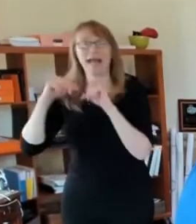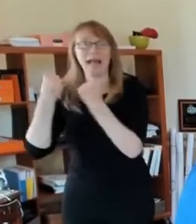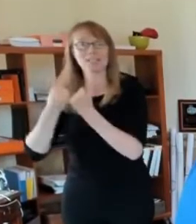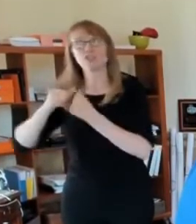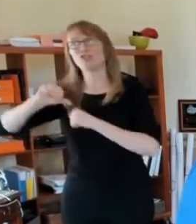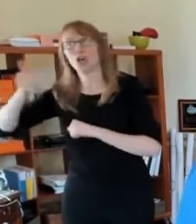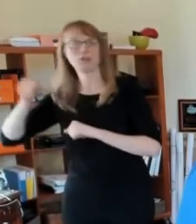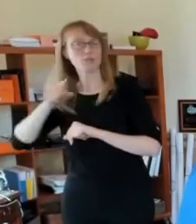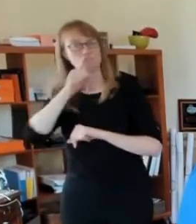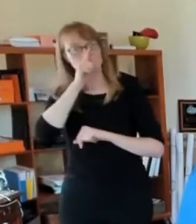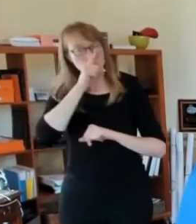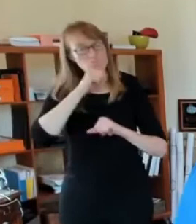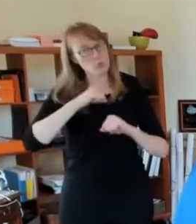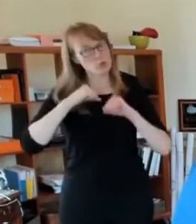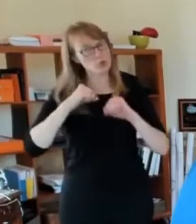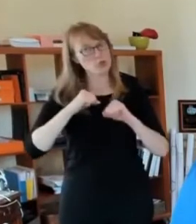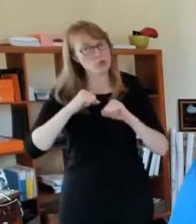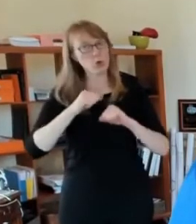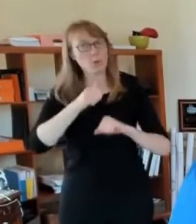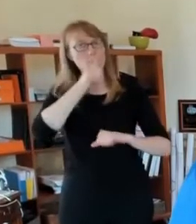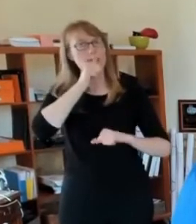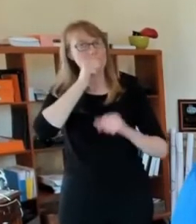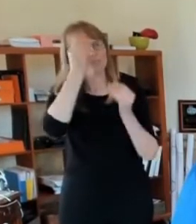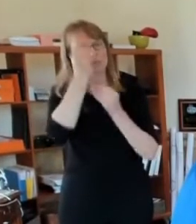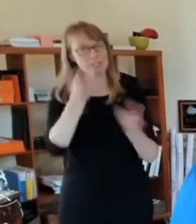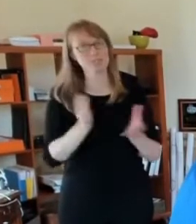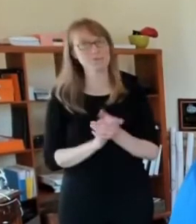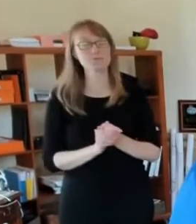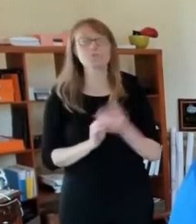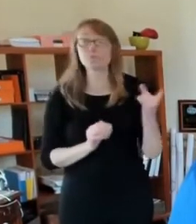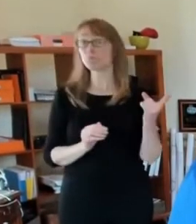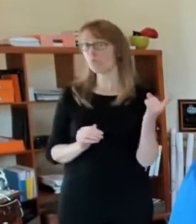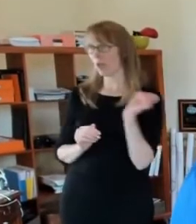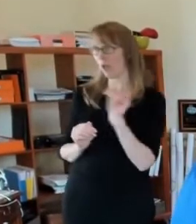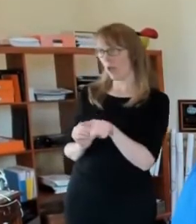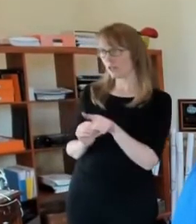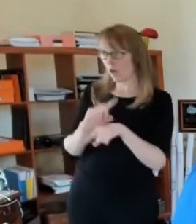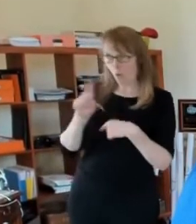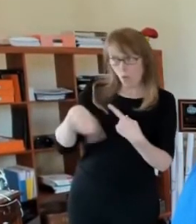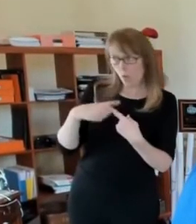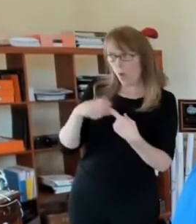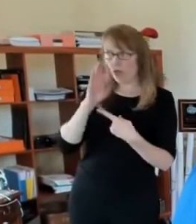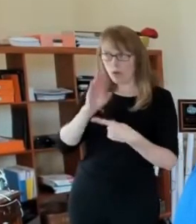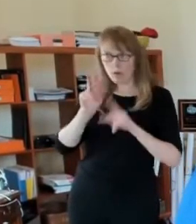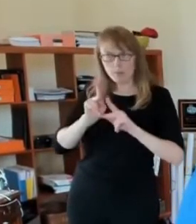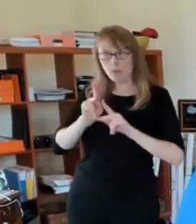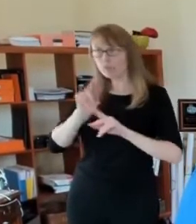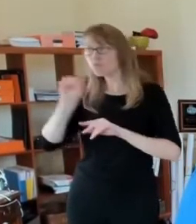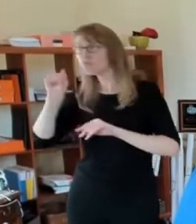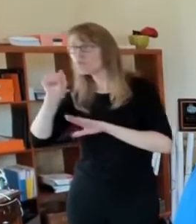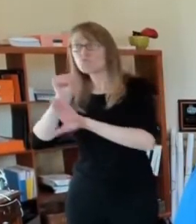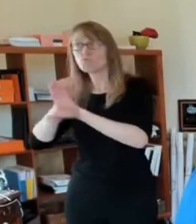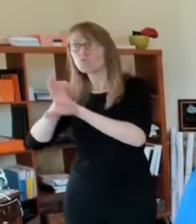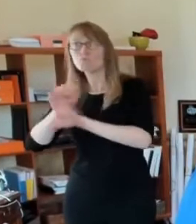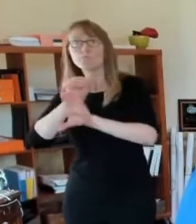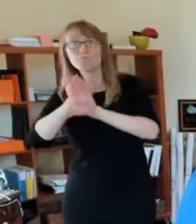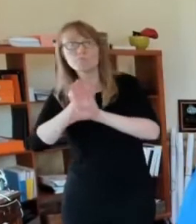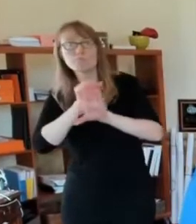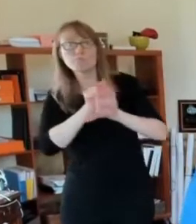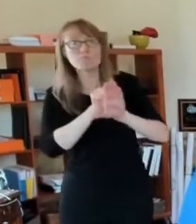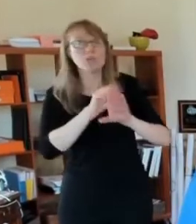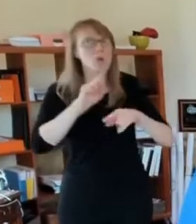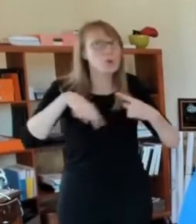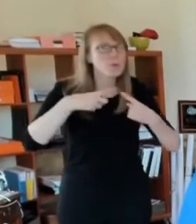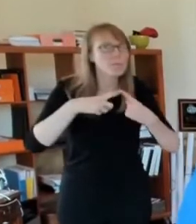Bureau. When will we expect people to go door to door and what kind of impact do you think that will have on our response rate? We're looking to have people go to